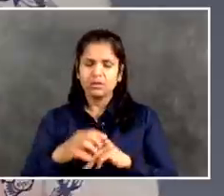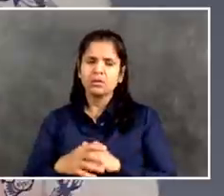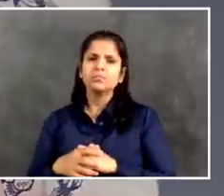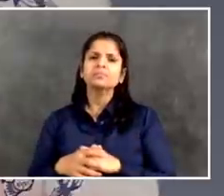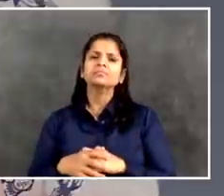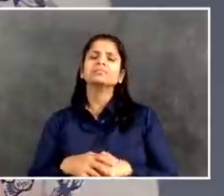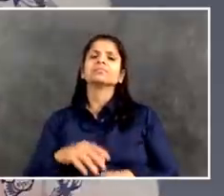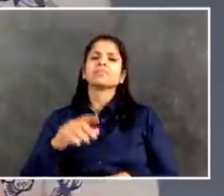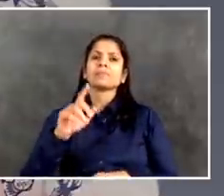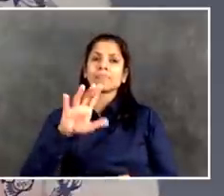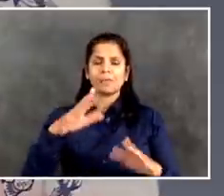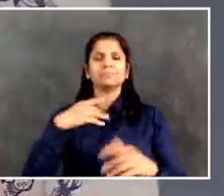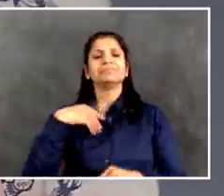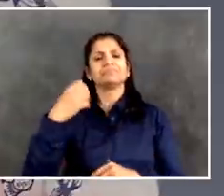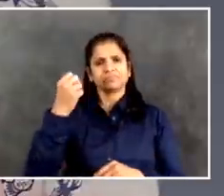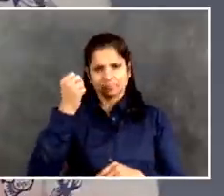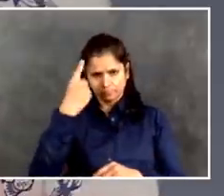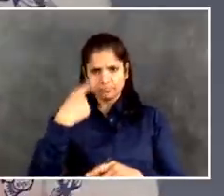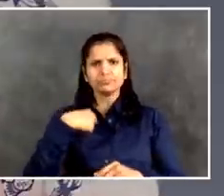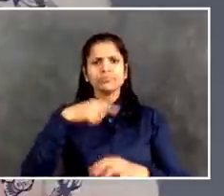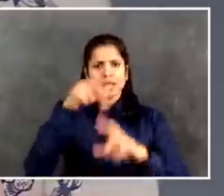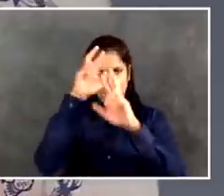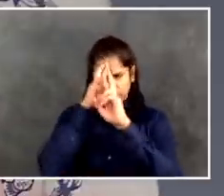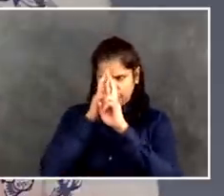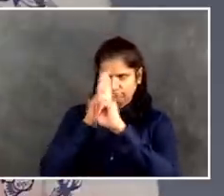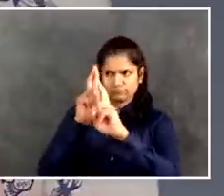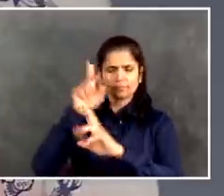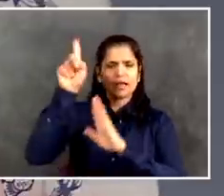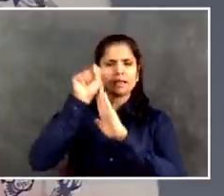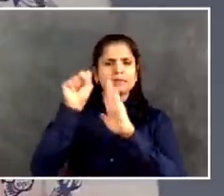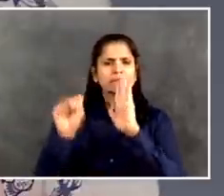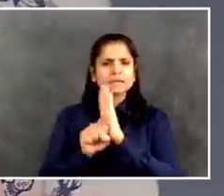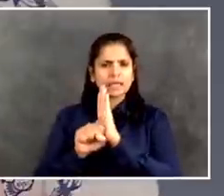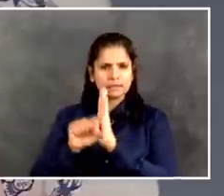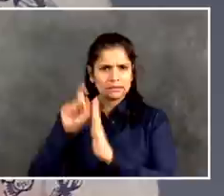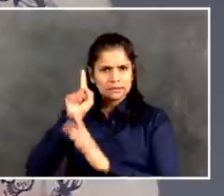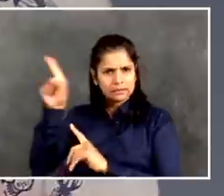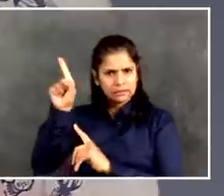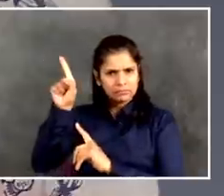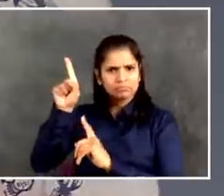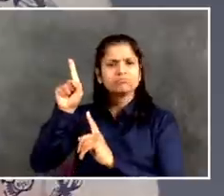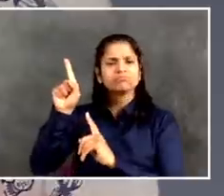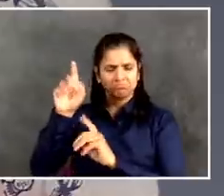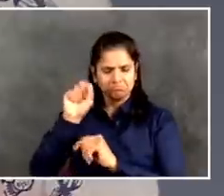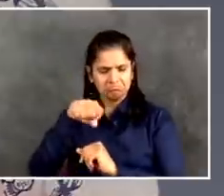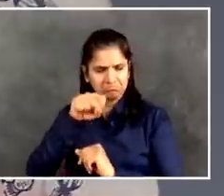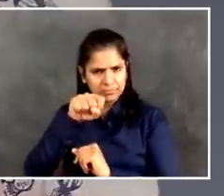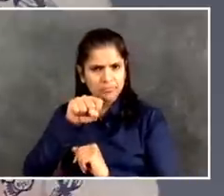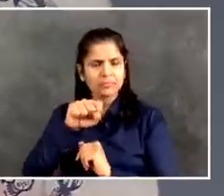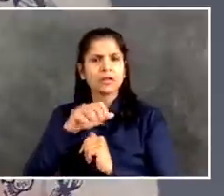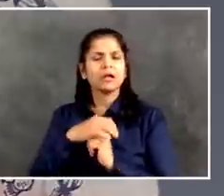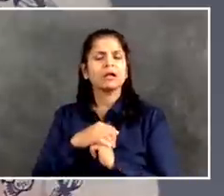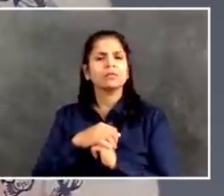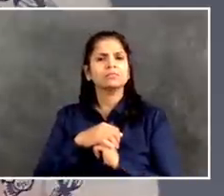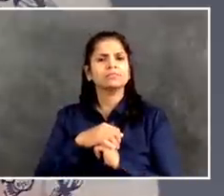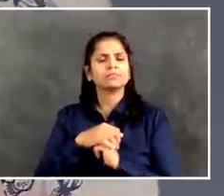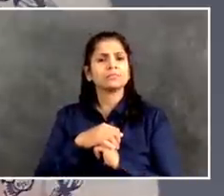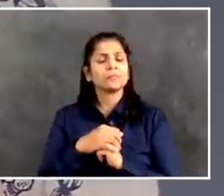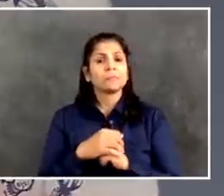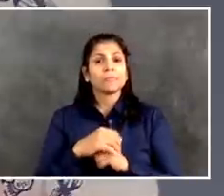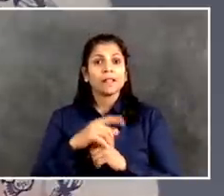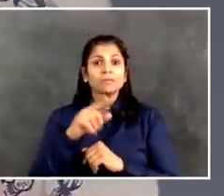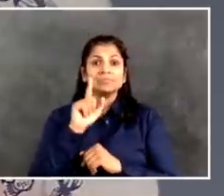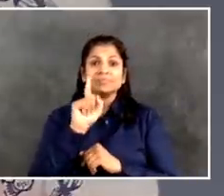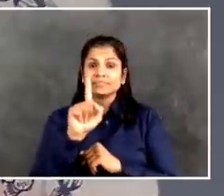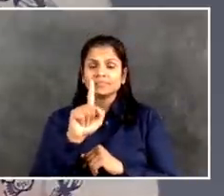the role the state plays in the crisis dynamic. It is an area with the city doesn't have a